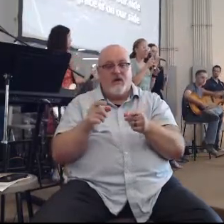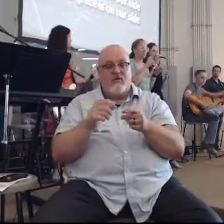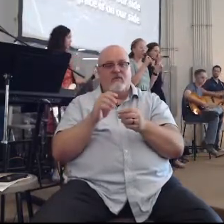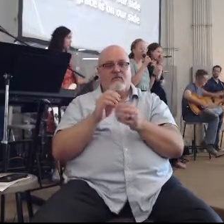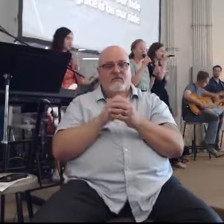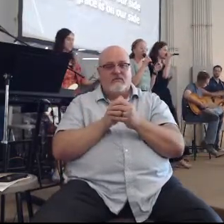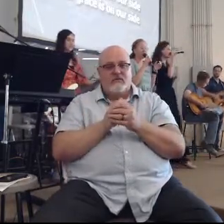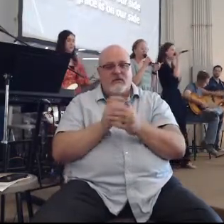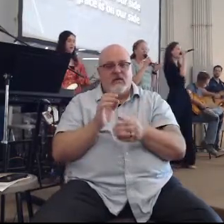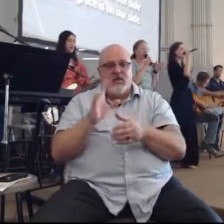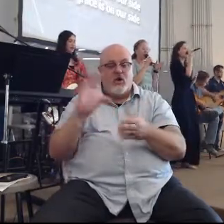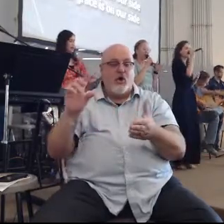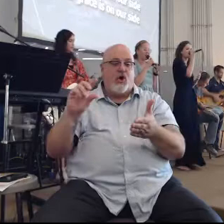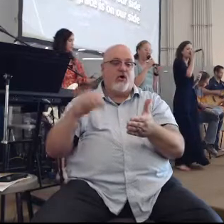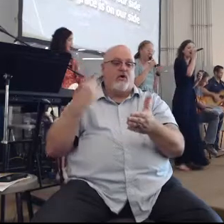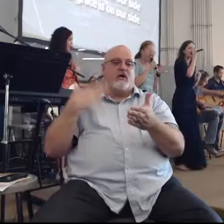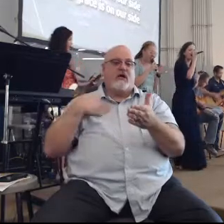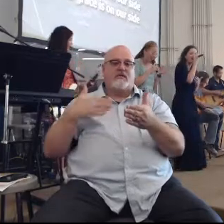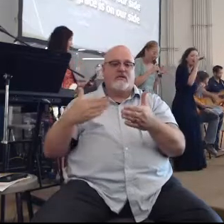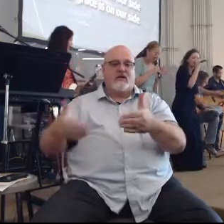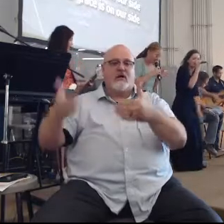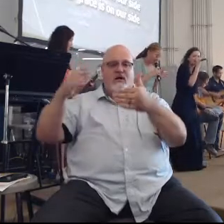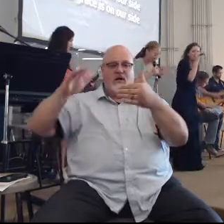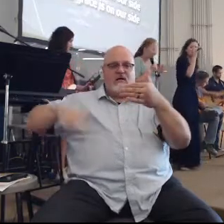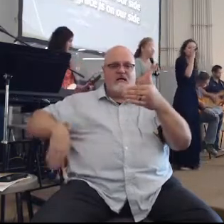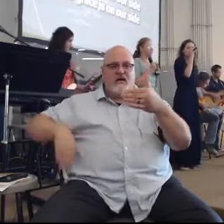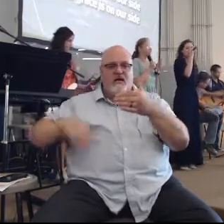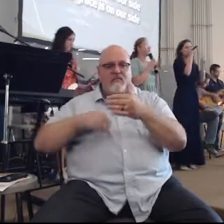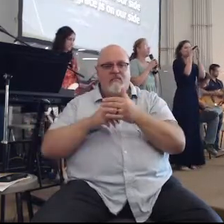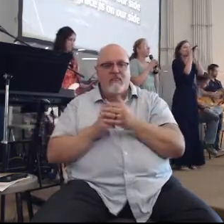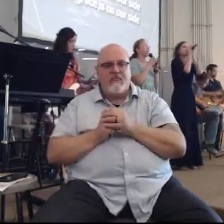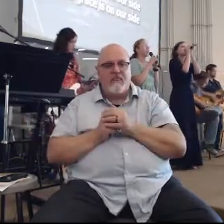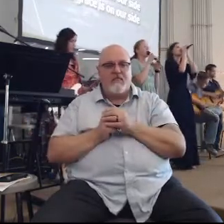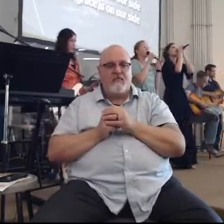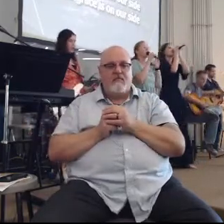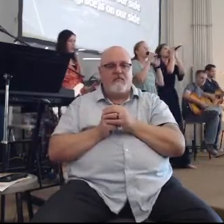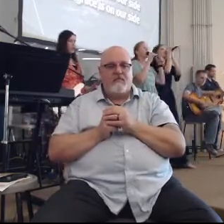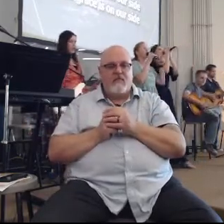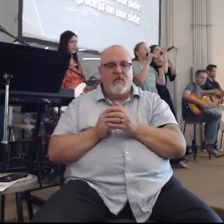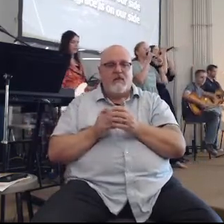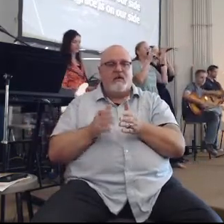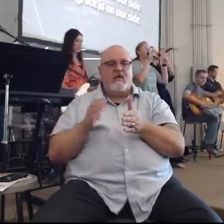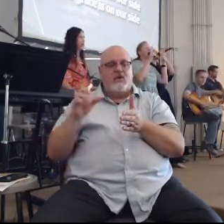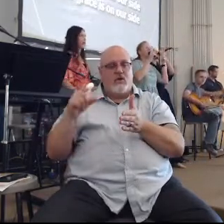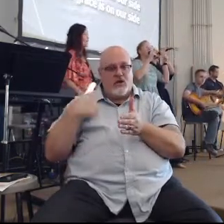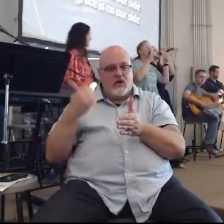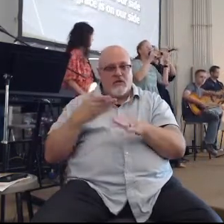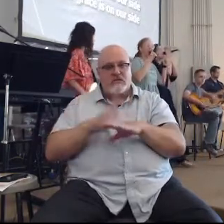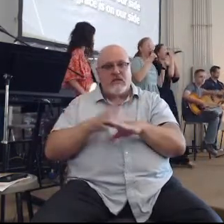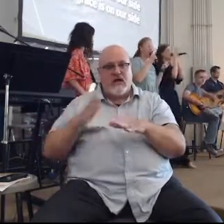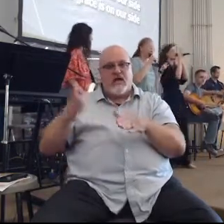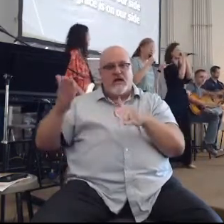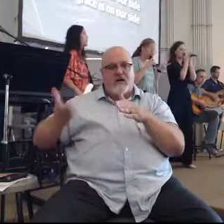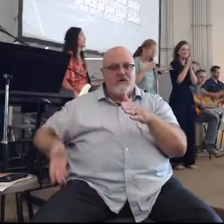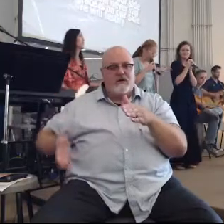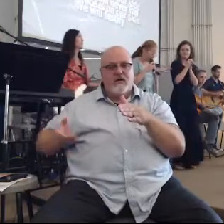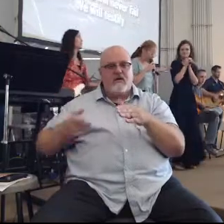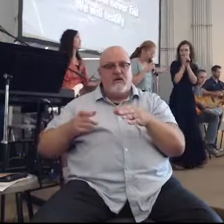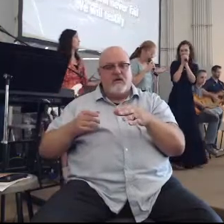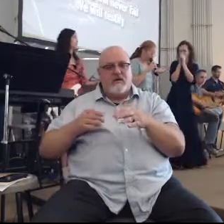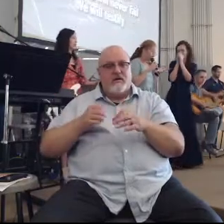Your grace is on our side Your grace is on our side